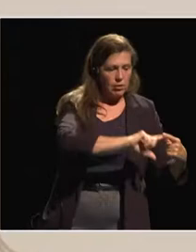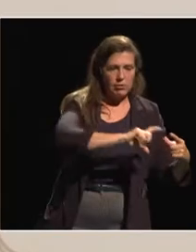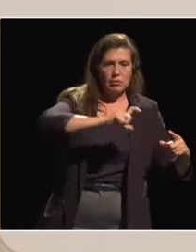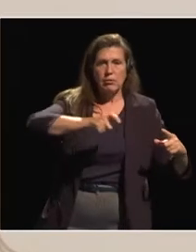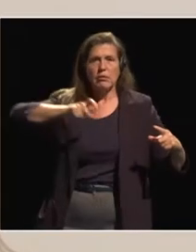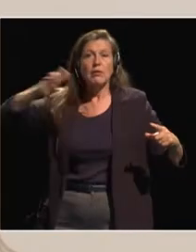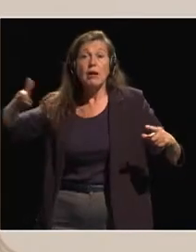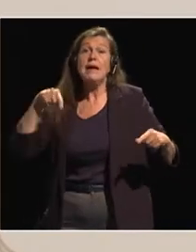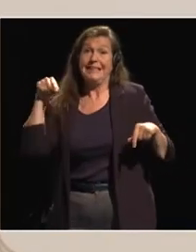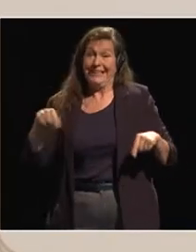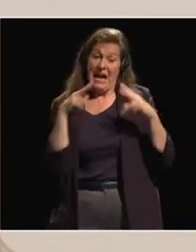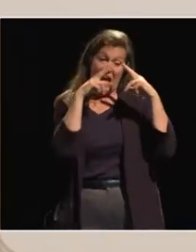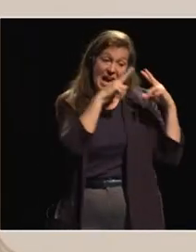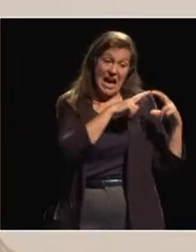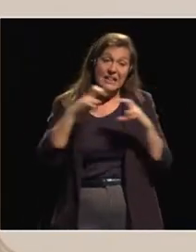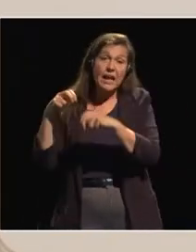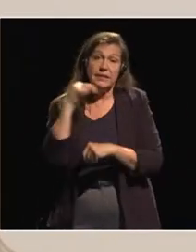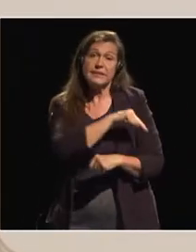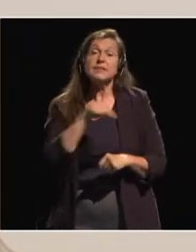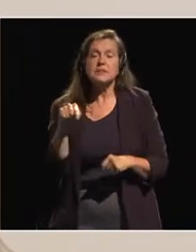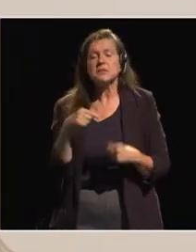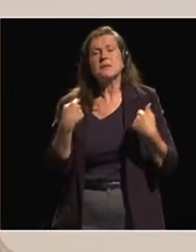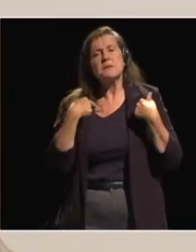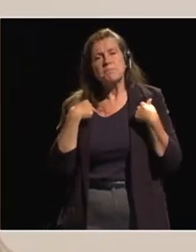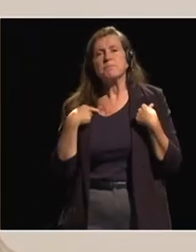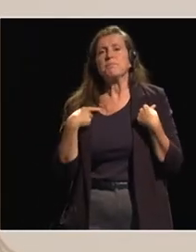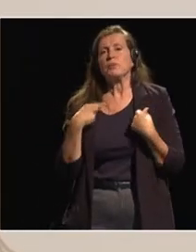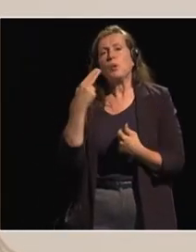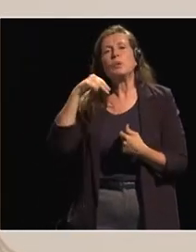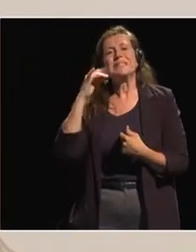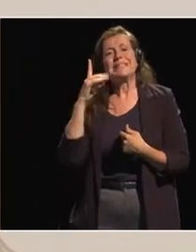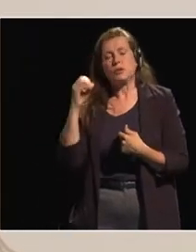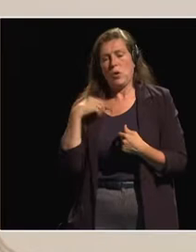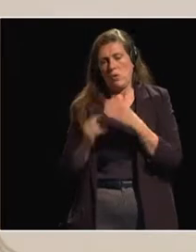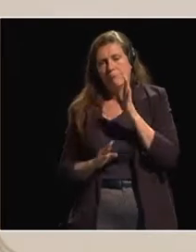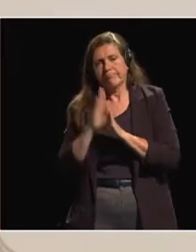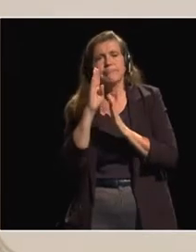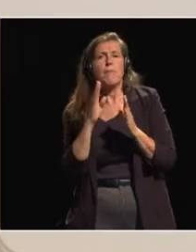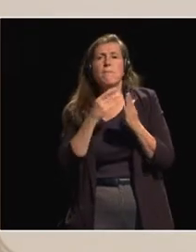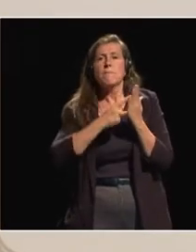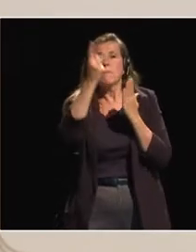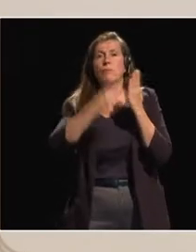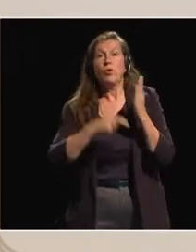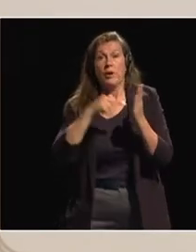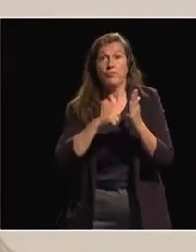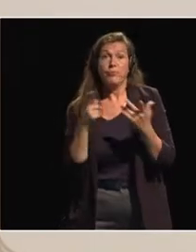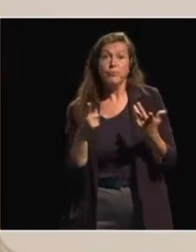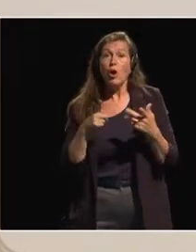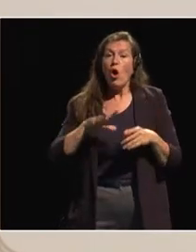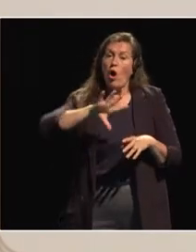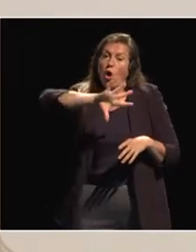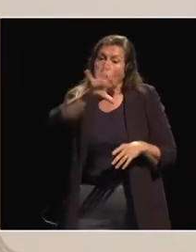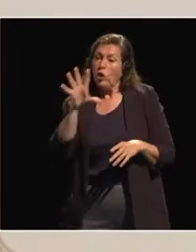analysis information, we develop a program. We call the Program for Country Partnership to